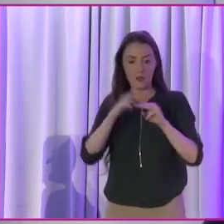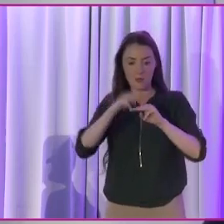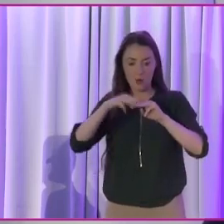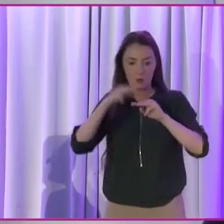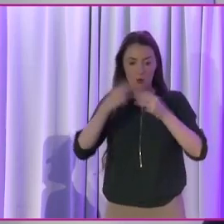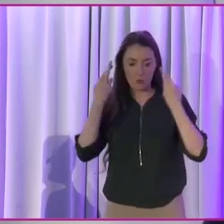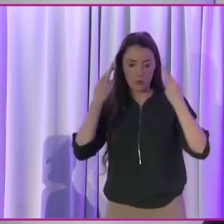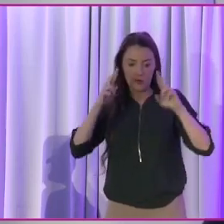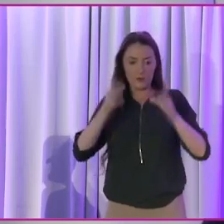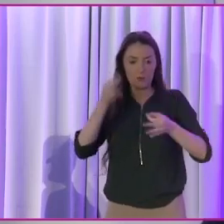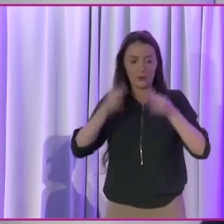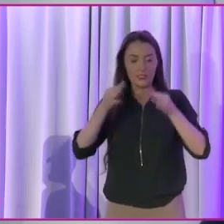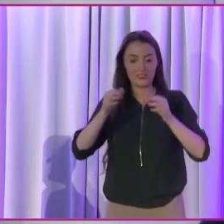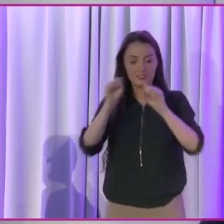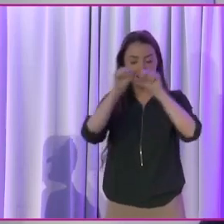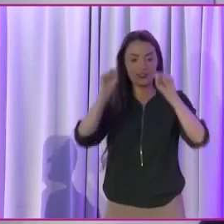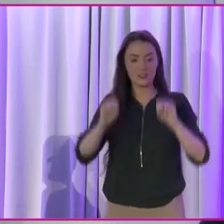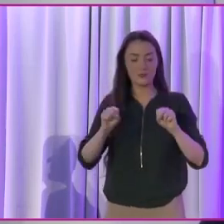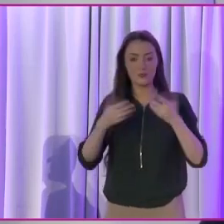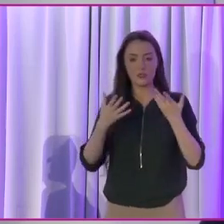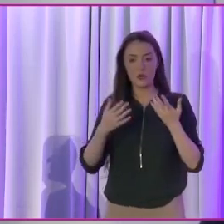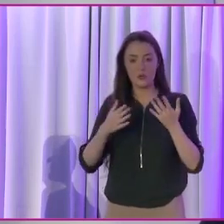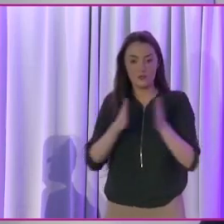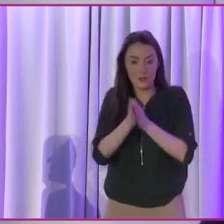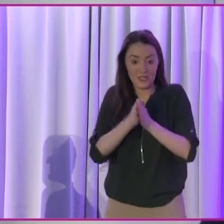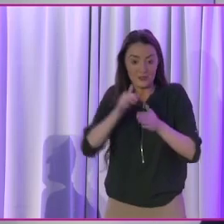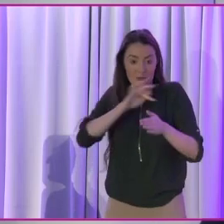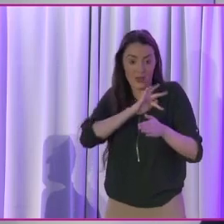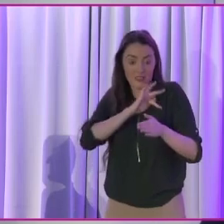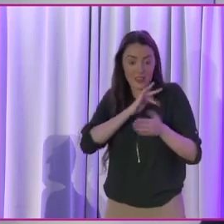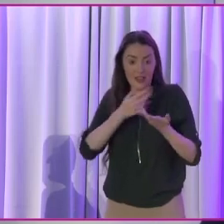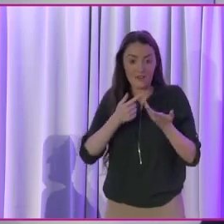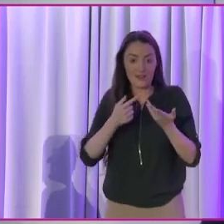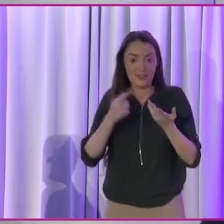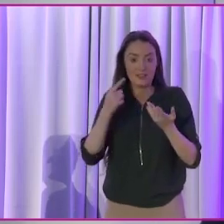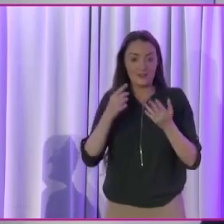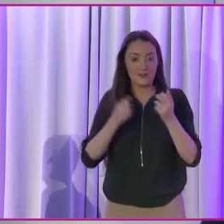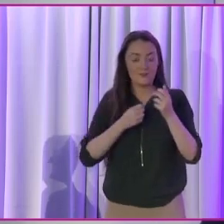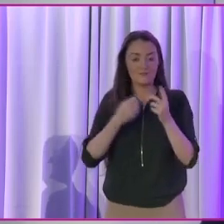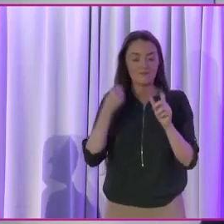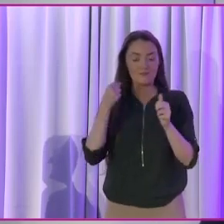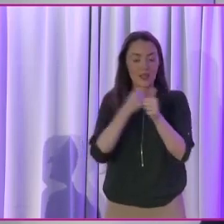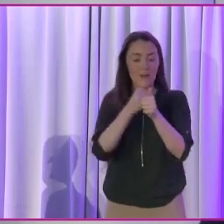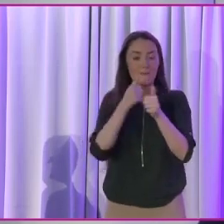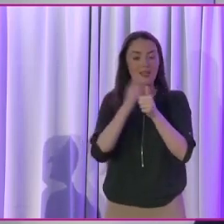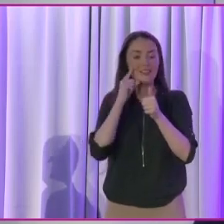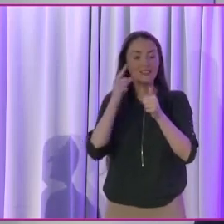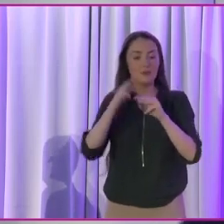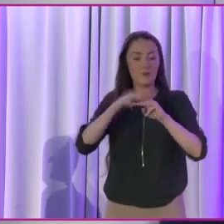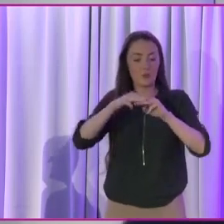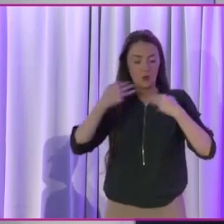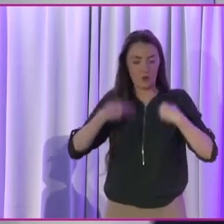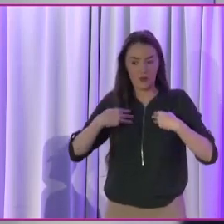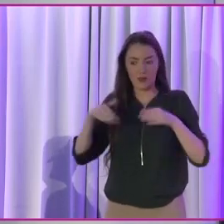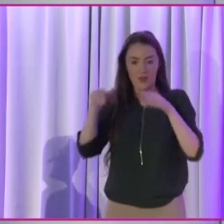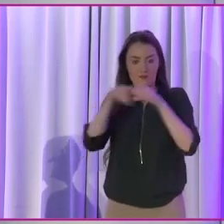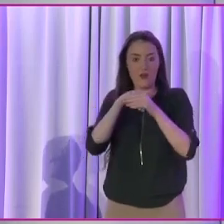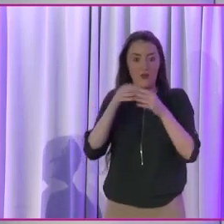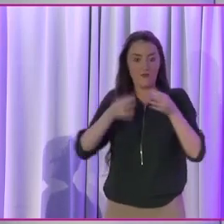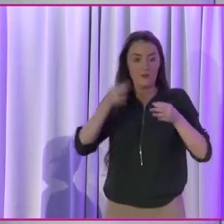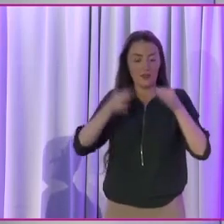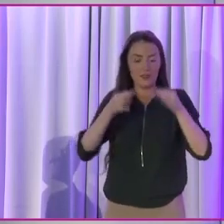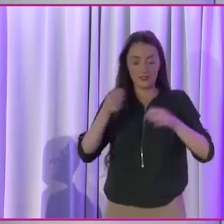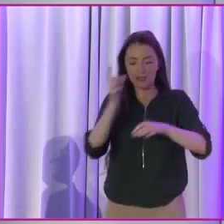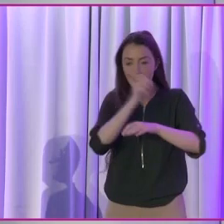political system. So a particular passion of mine has been fighting to see more women in politics. And that means women with disabilities,